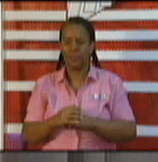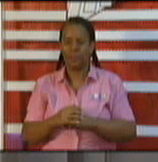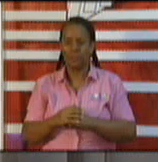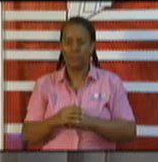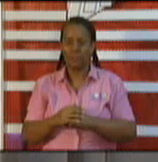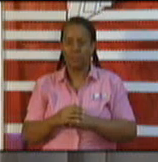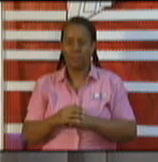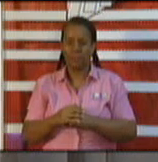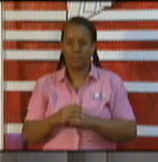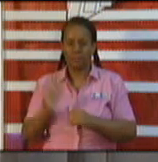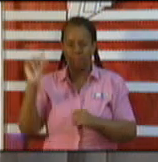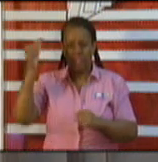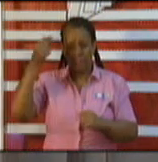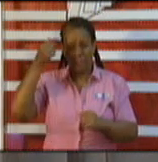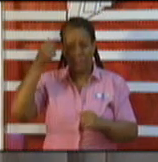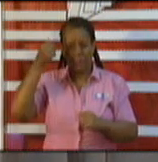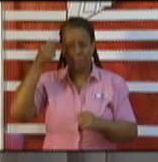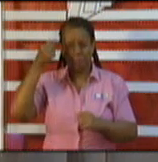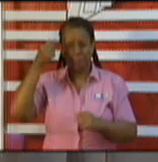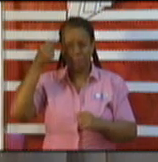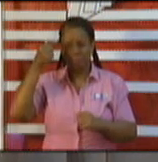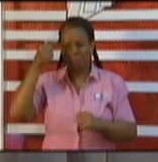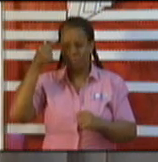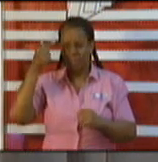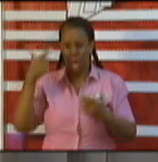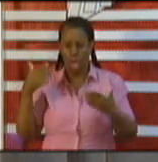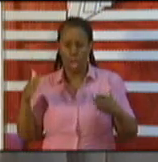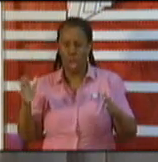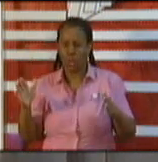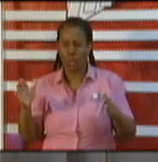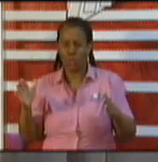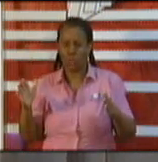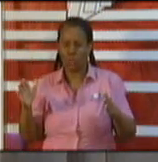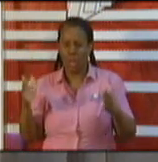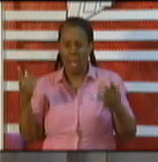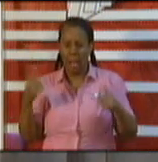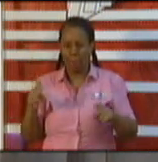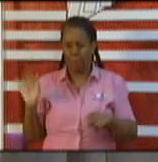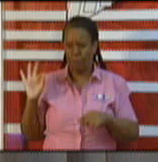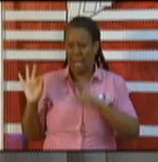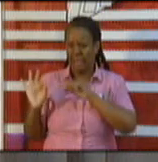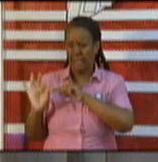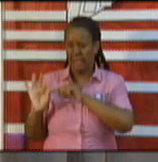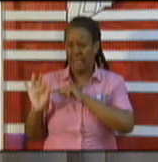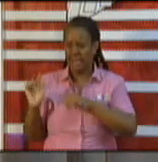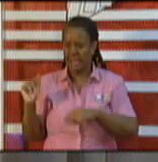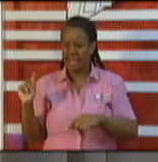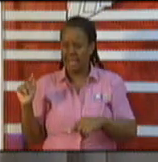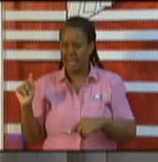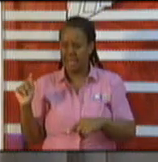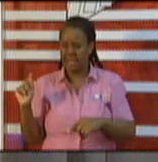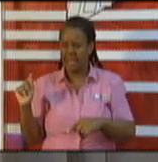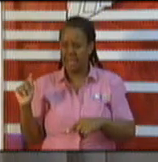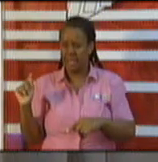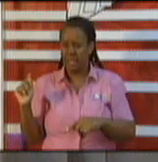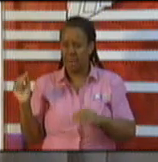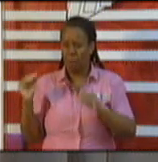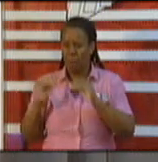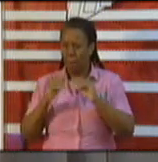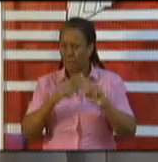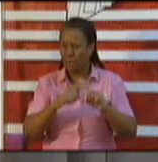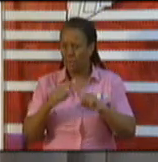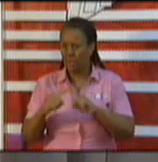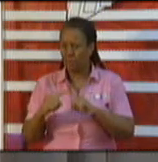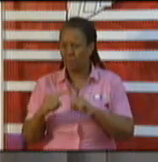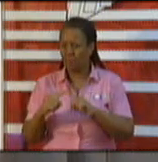of the government with what presented itself to us on Friday and Saturday with some positive cases for us not to take that last